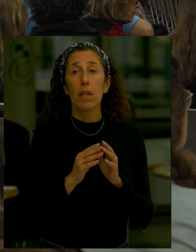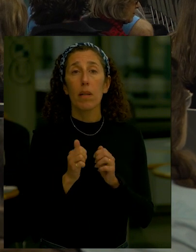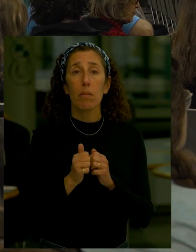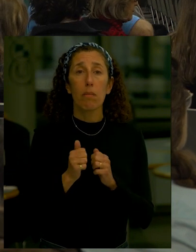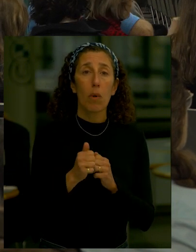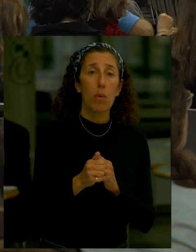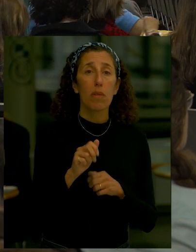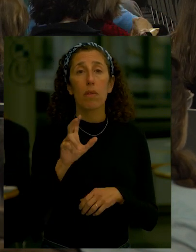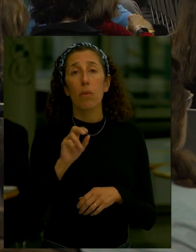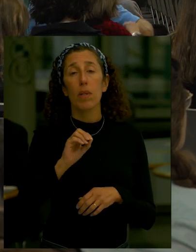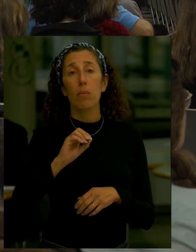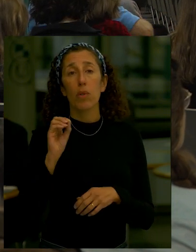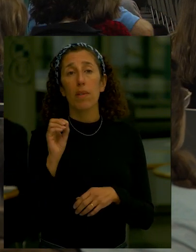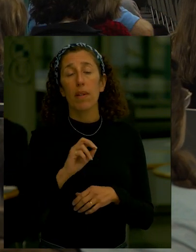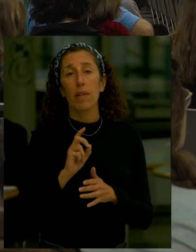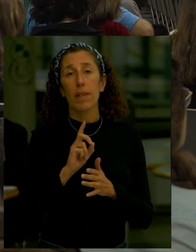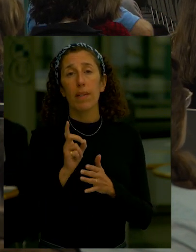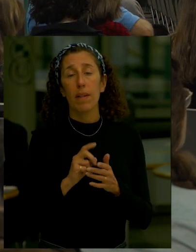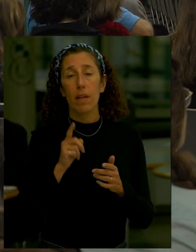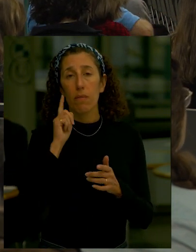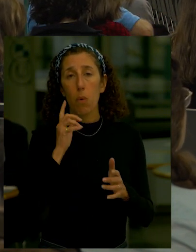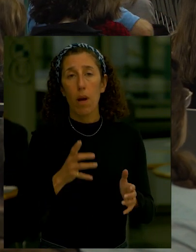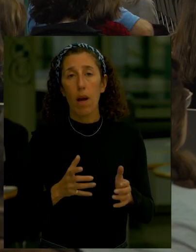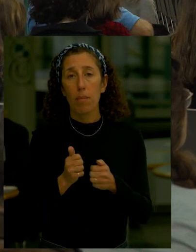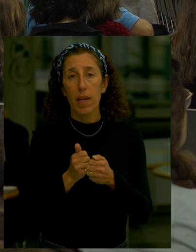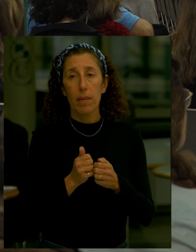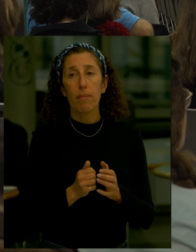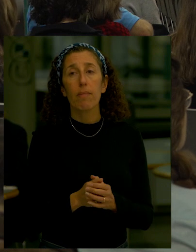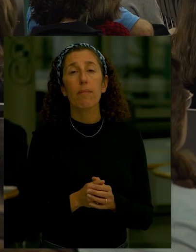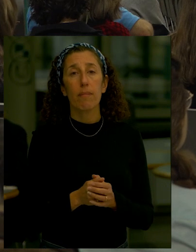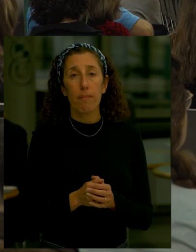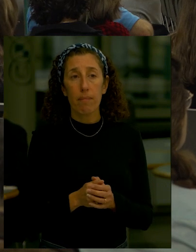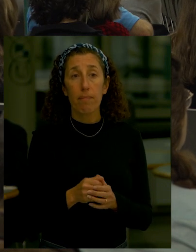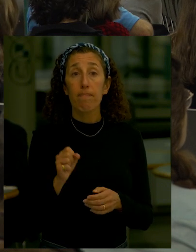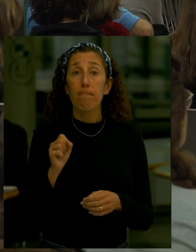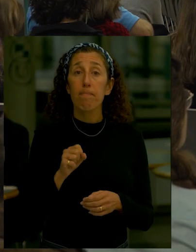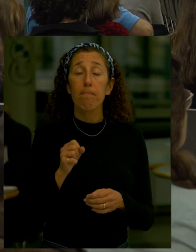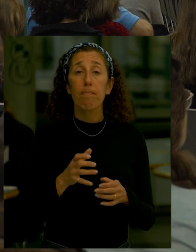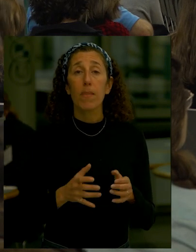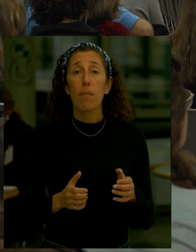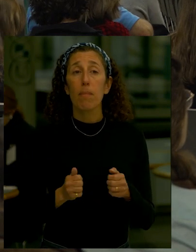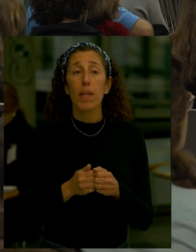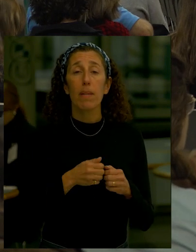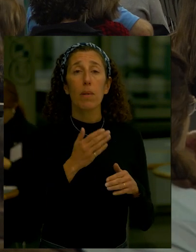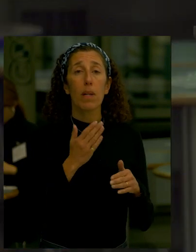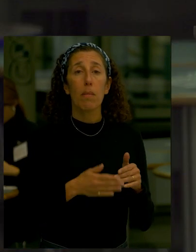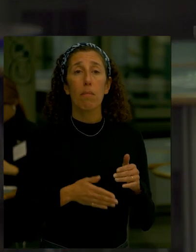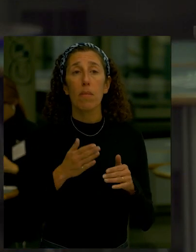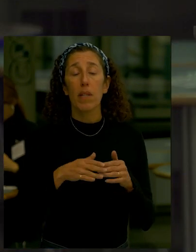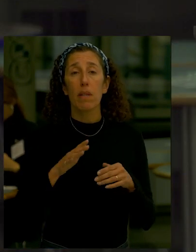so we'll be looking at an update there and while updates have been completed in all of the reaches